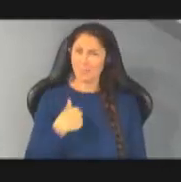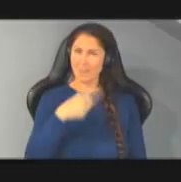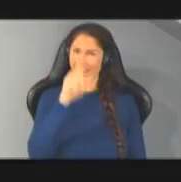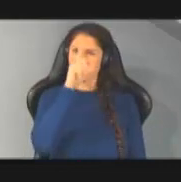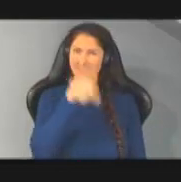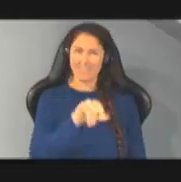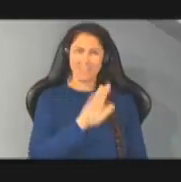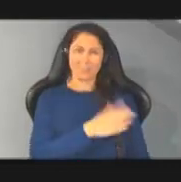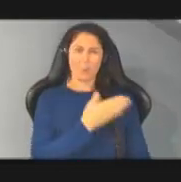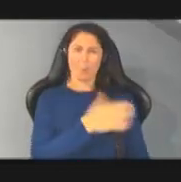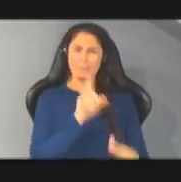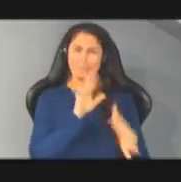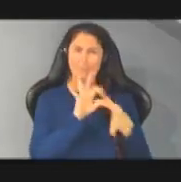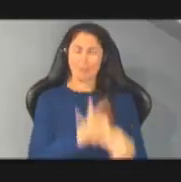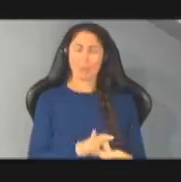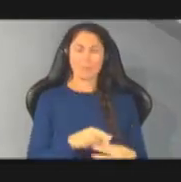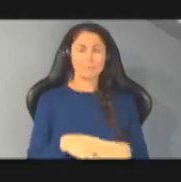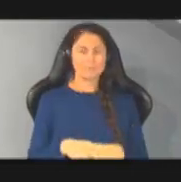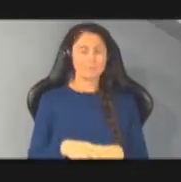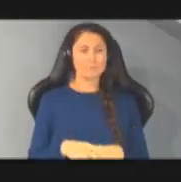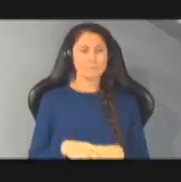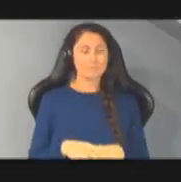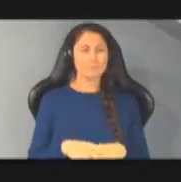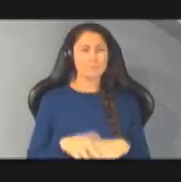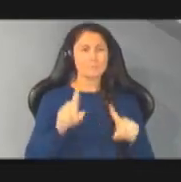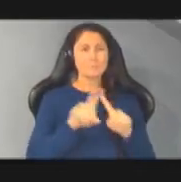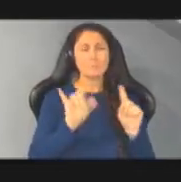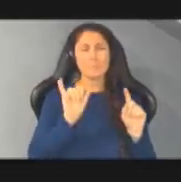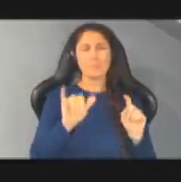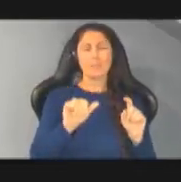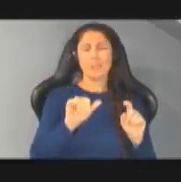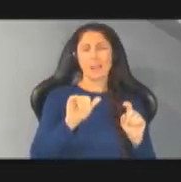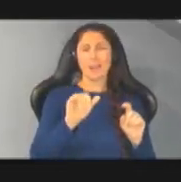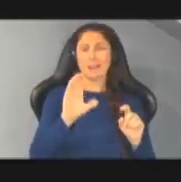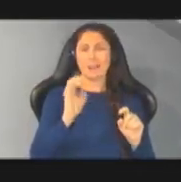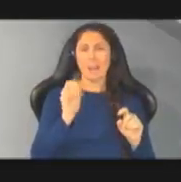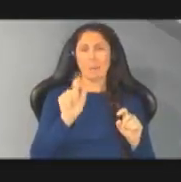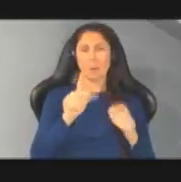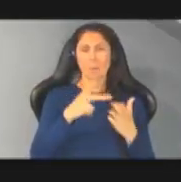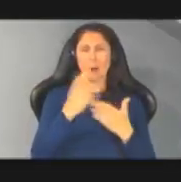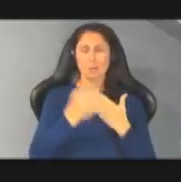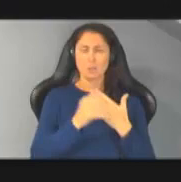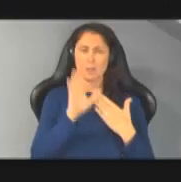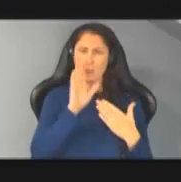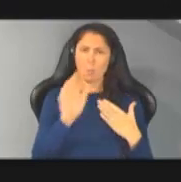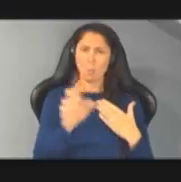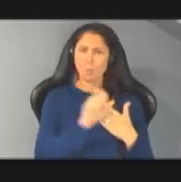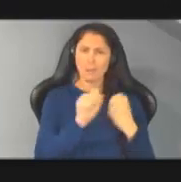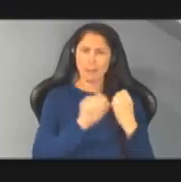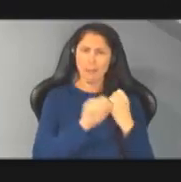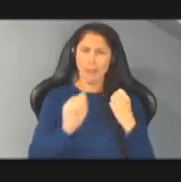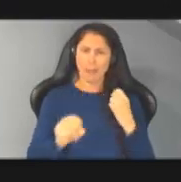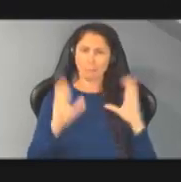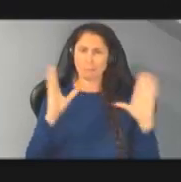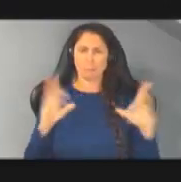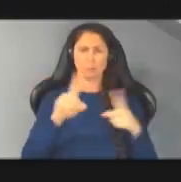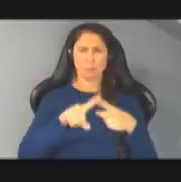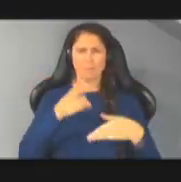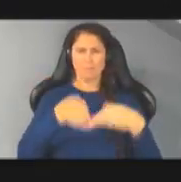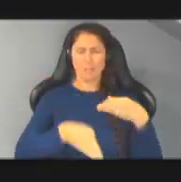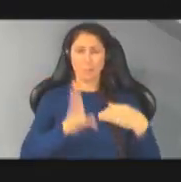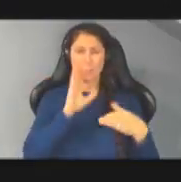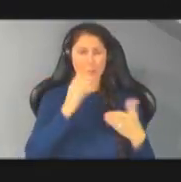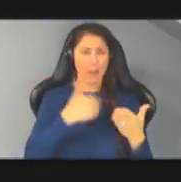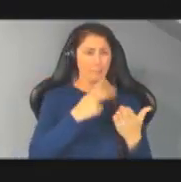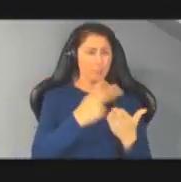but the these the capital projects projects they often take a long period of time to finish there's going to be projects in this year's